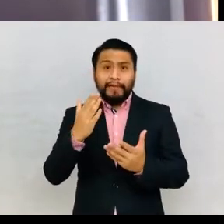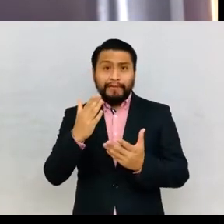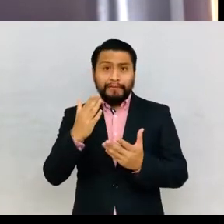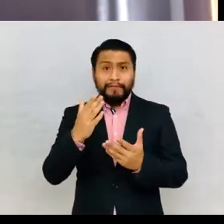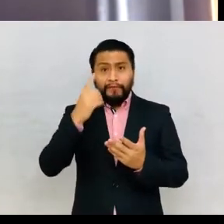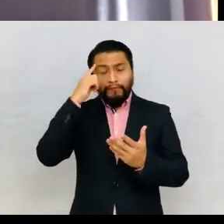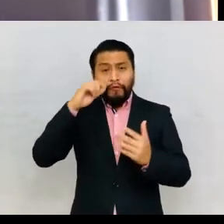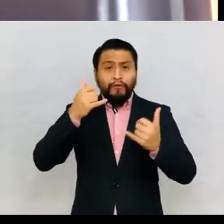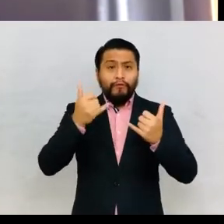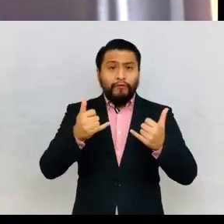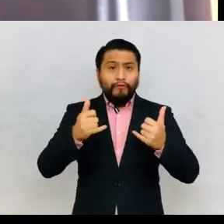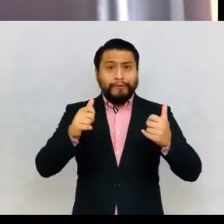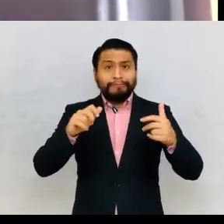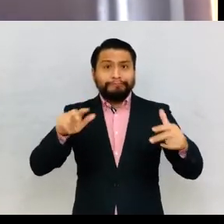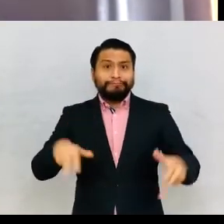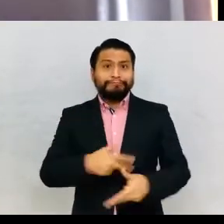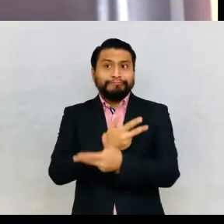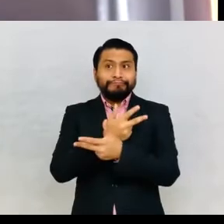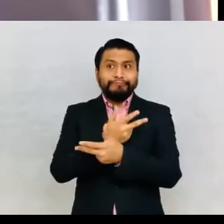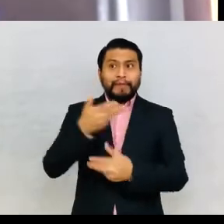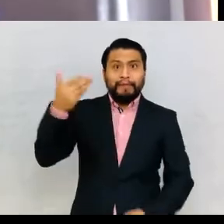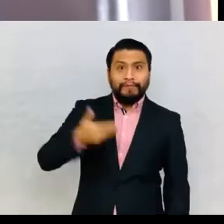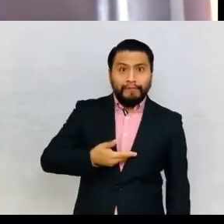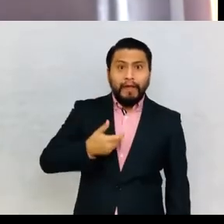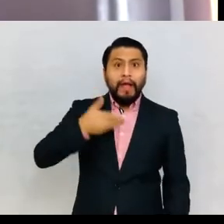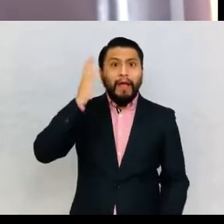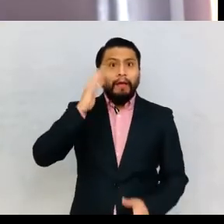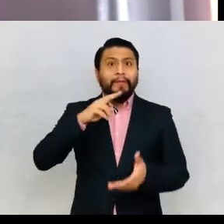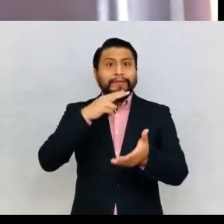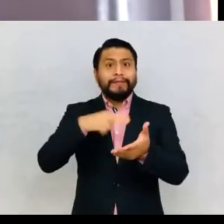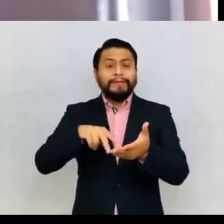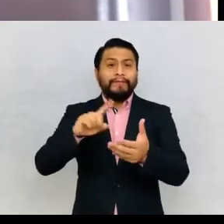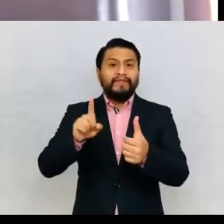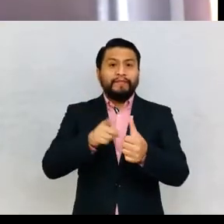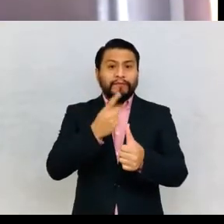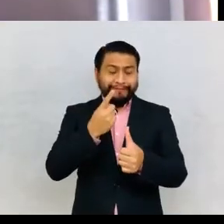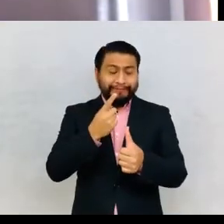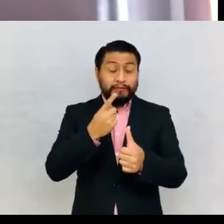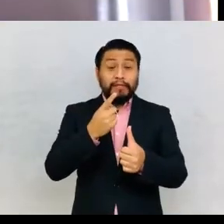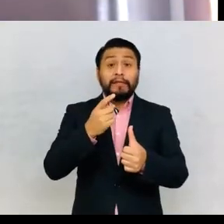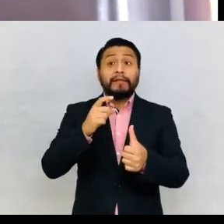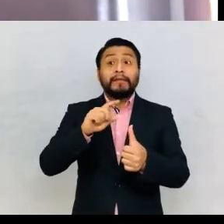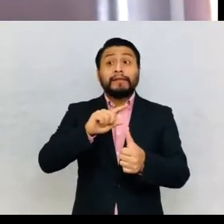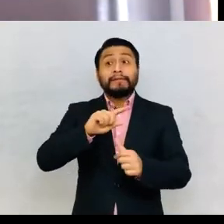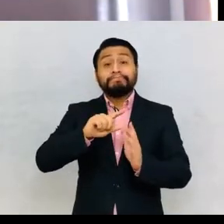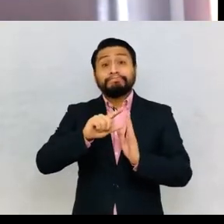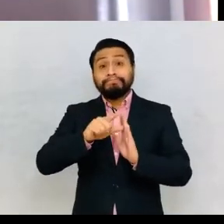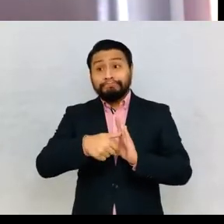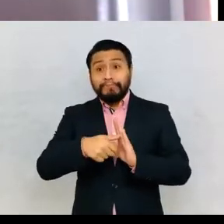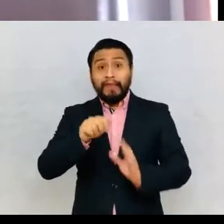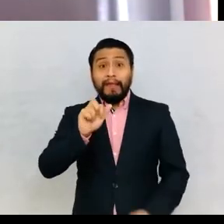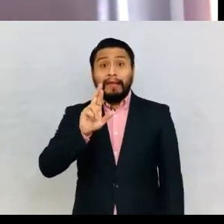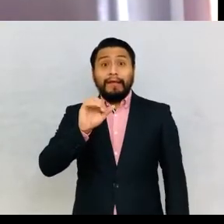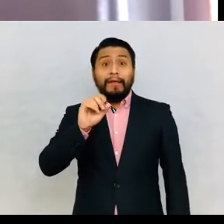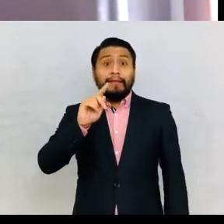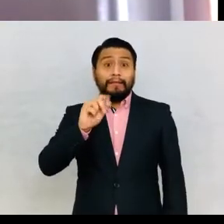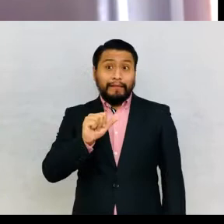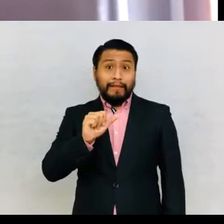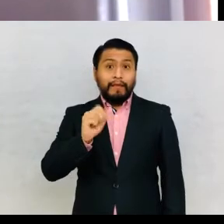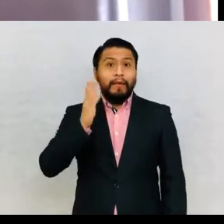I'm going to read the first part of this talk and Ariadna Acevedo will continue.